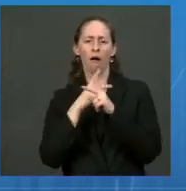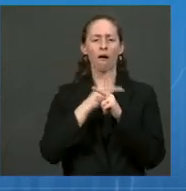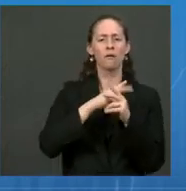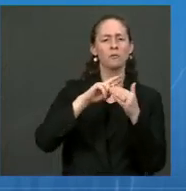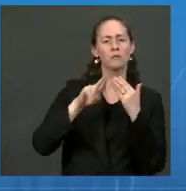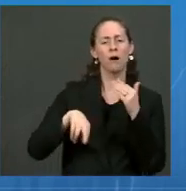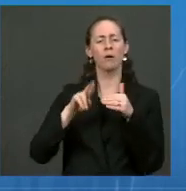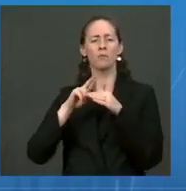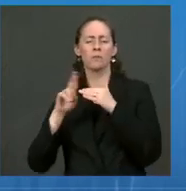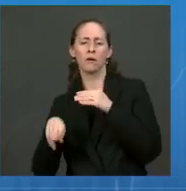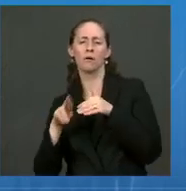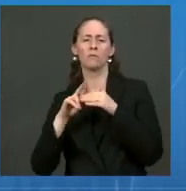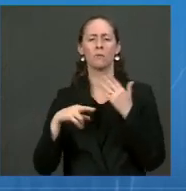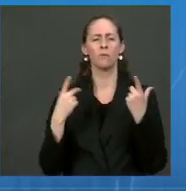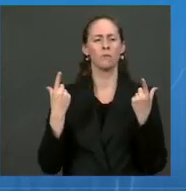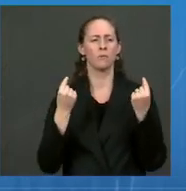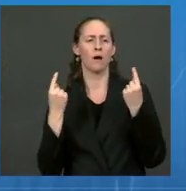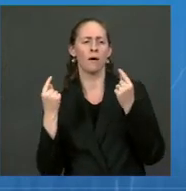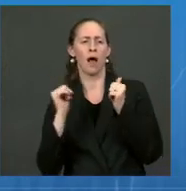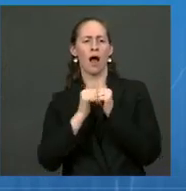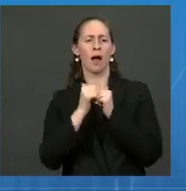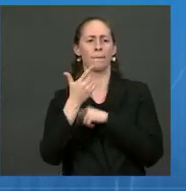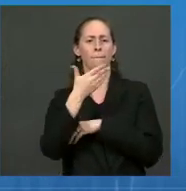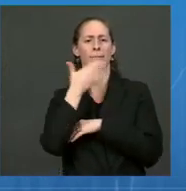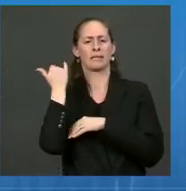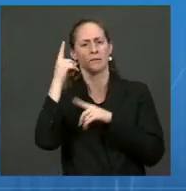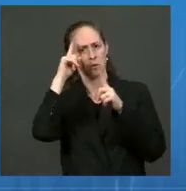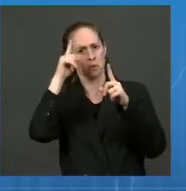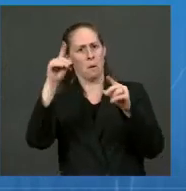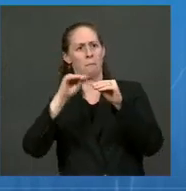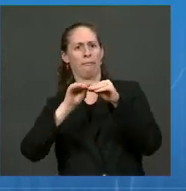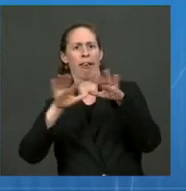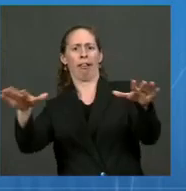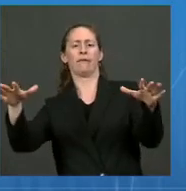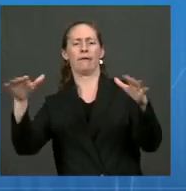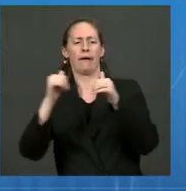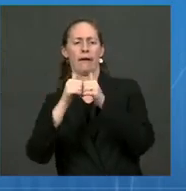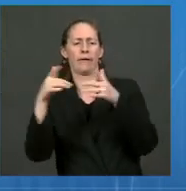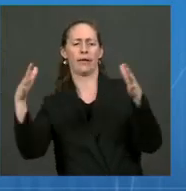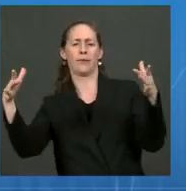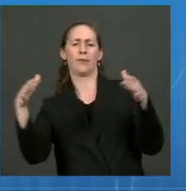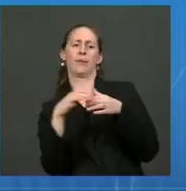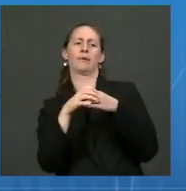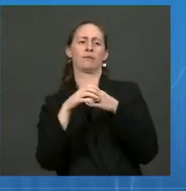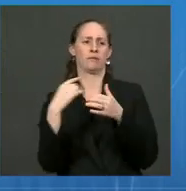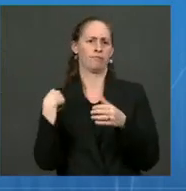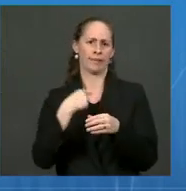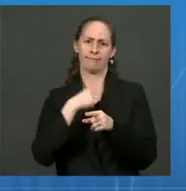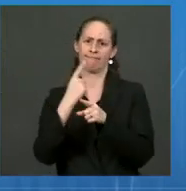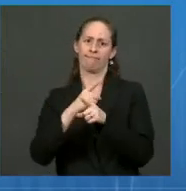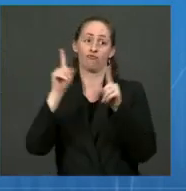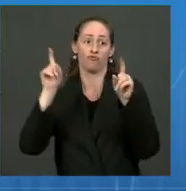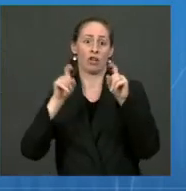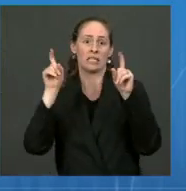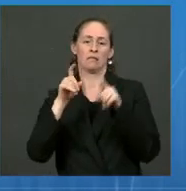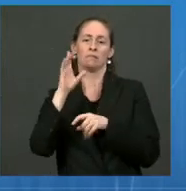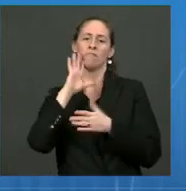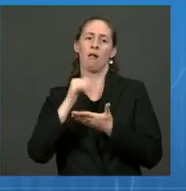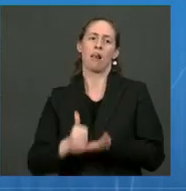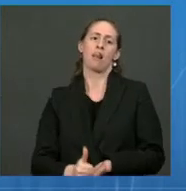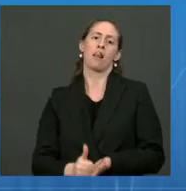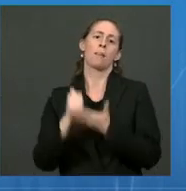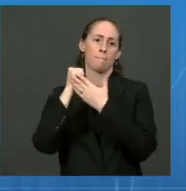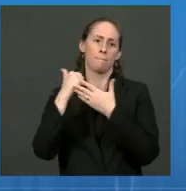we use to get control of this. So, the testing situation is certainly going in the right direction with regard to the availability of tests. Dr.